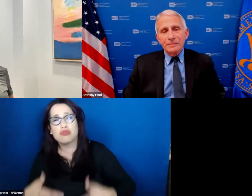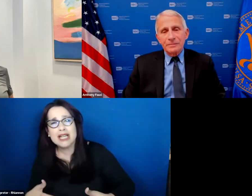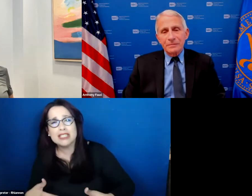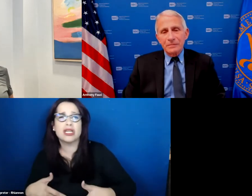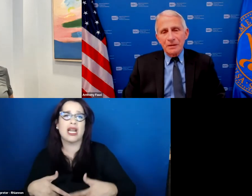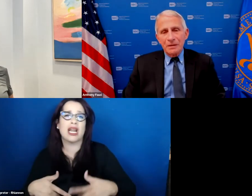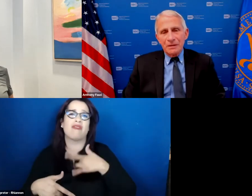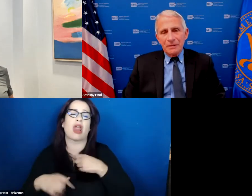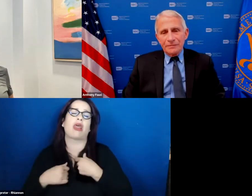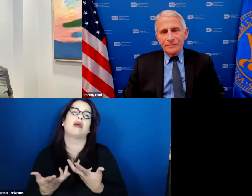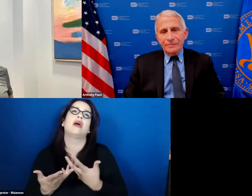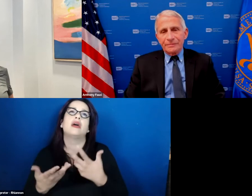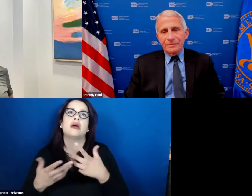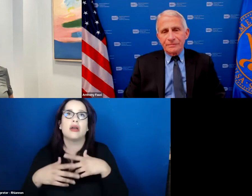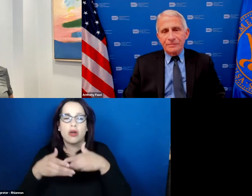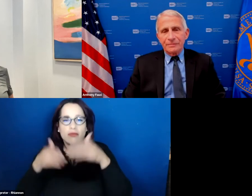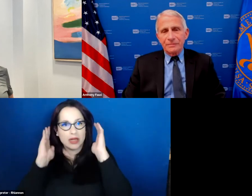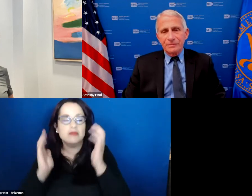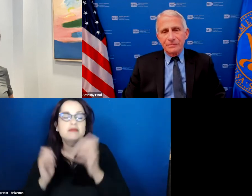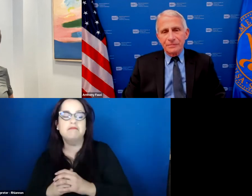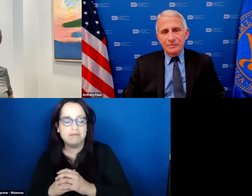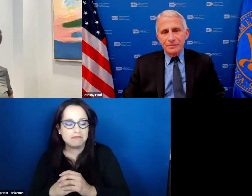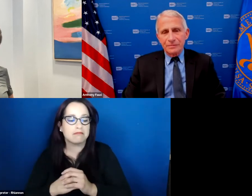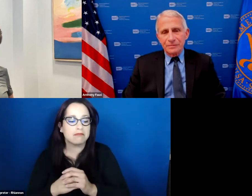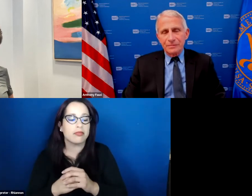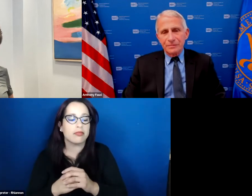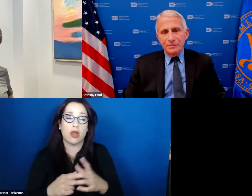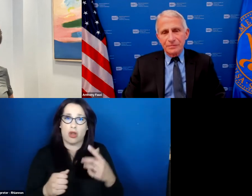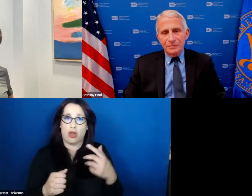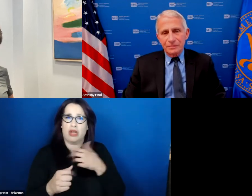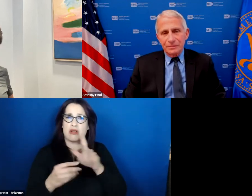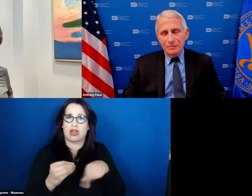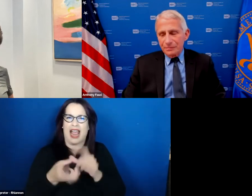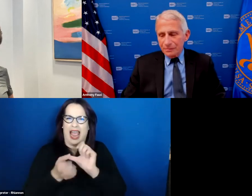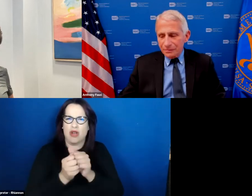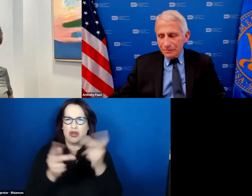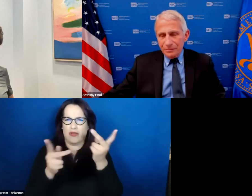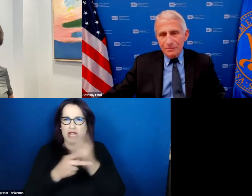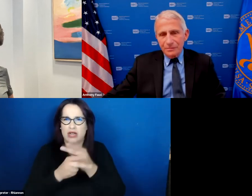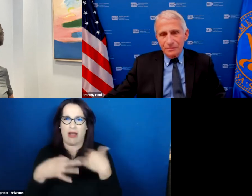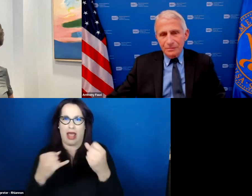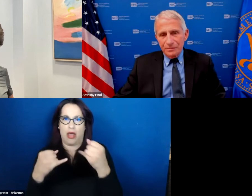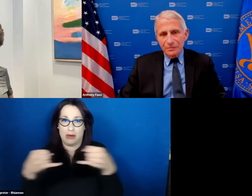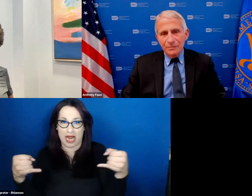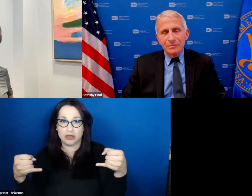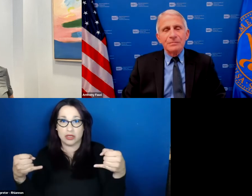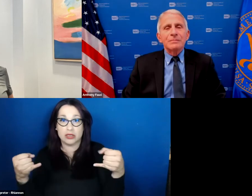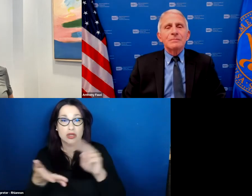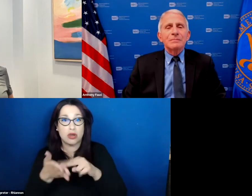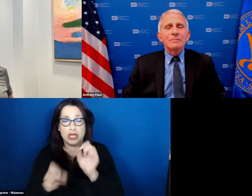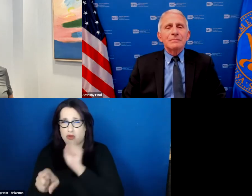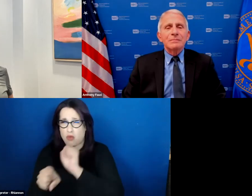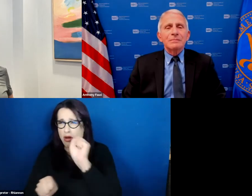a message of finding uh healthier boundaries to work really hard but also to take care of yourself